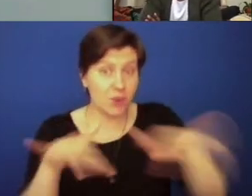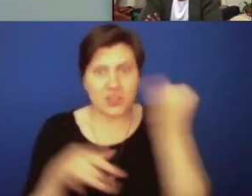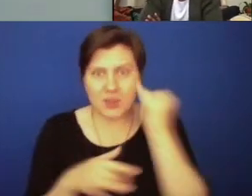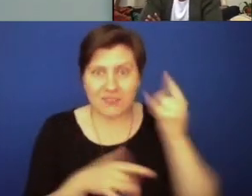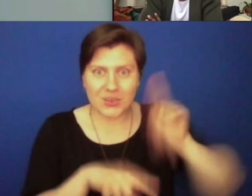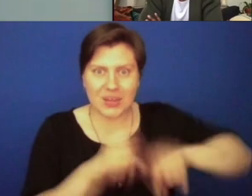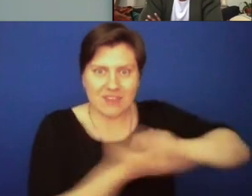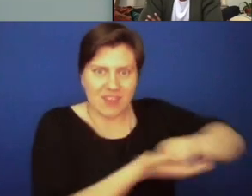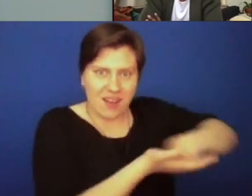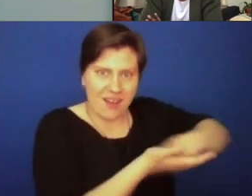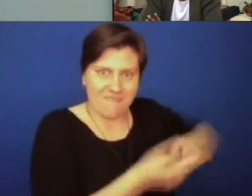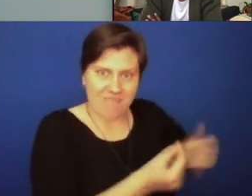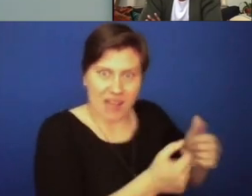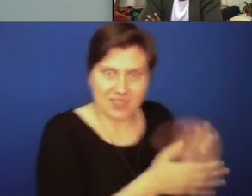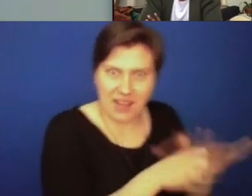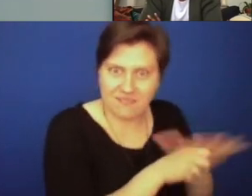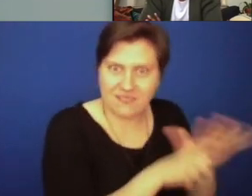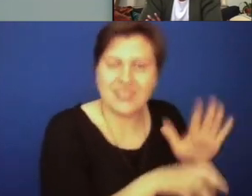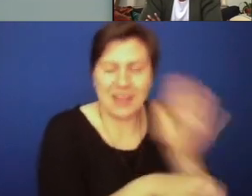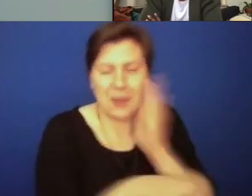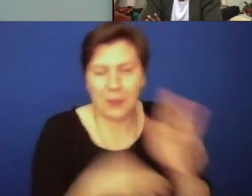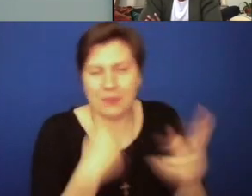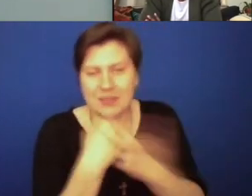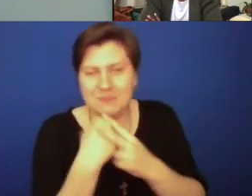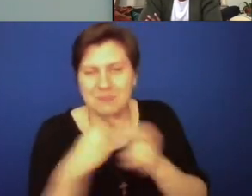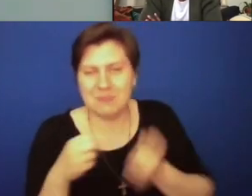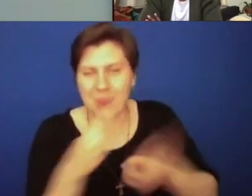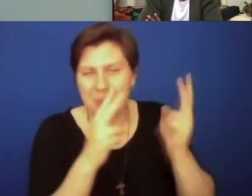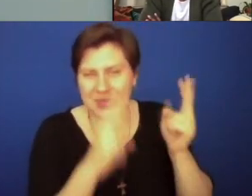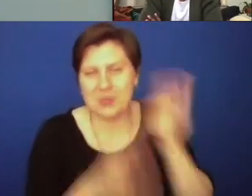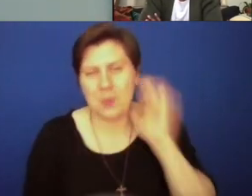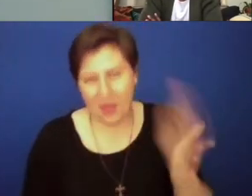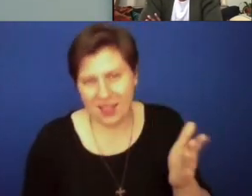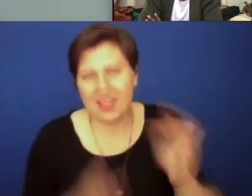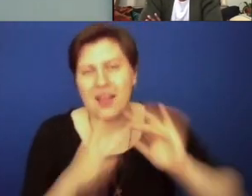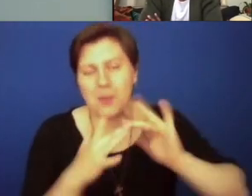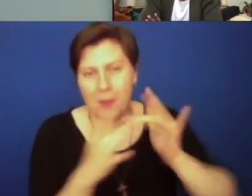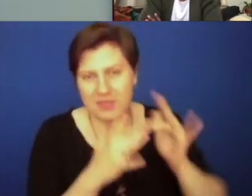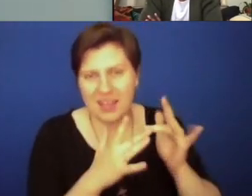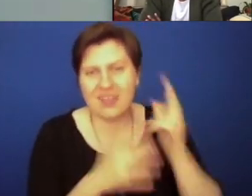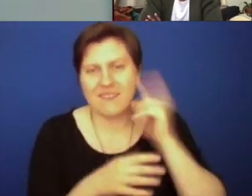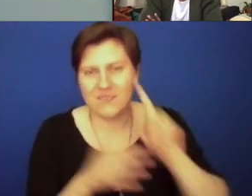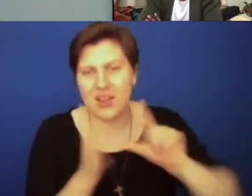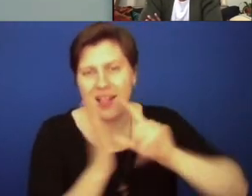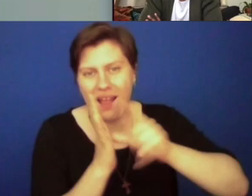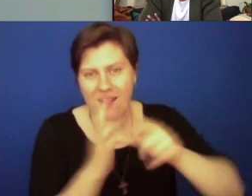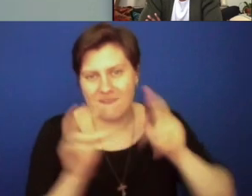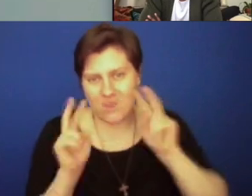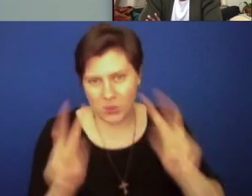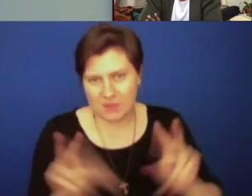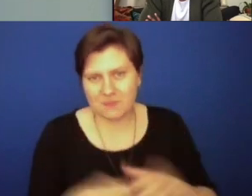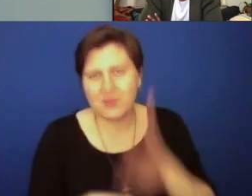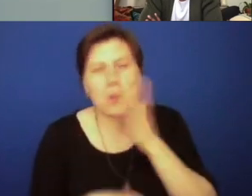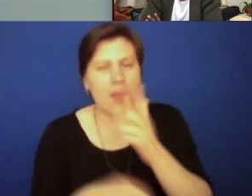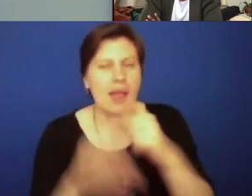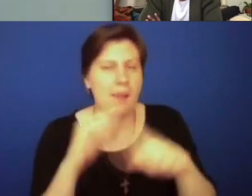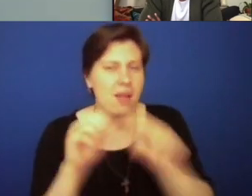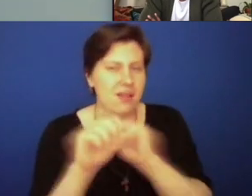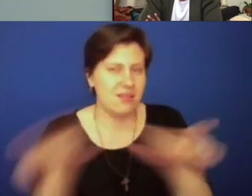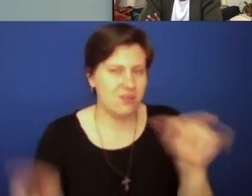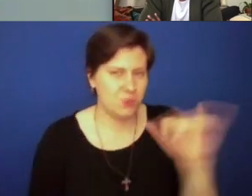everything down fast enough from all those tips, it will be posted on the initiative's website for later viewing and emailed out through DC Catholic.